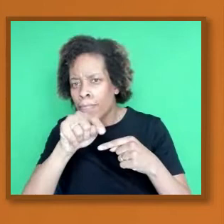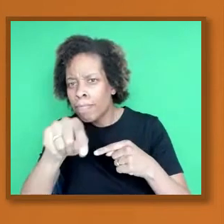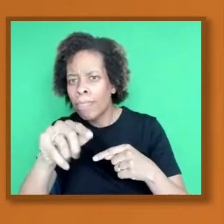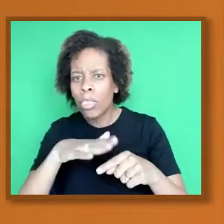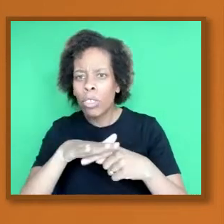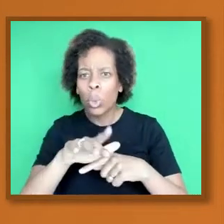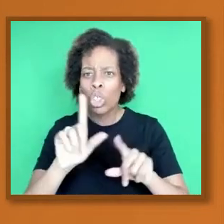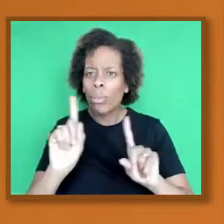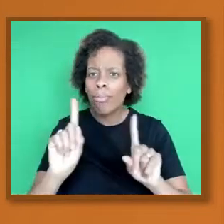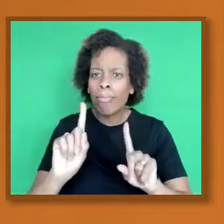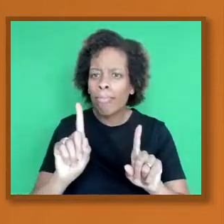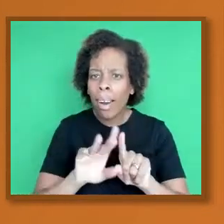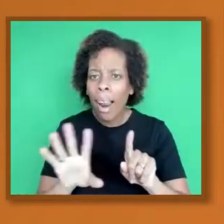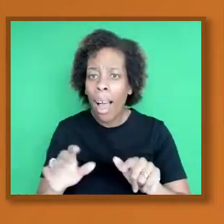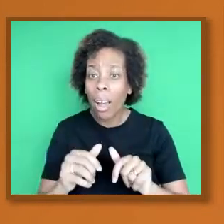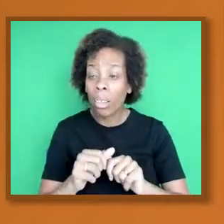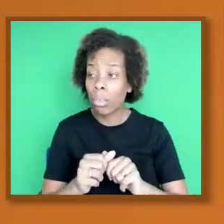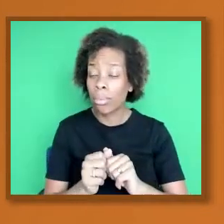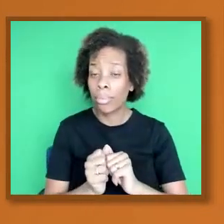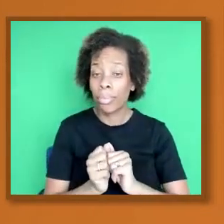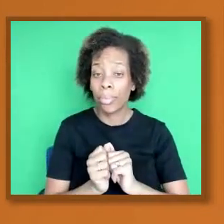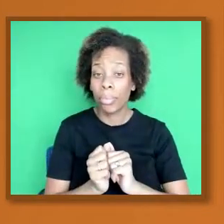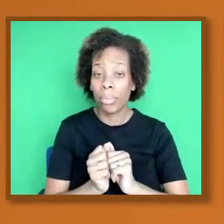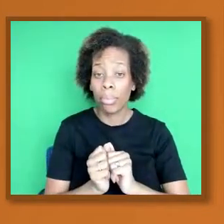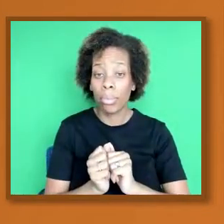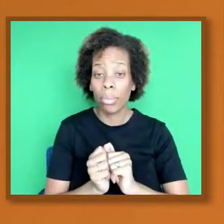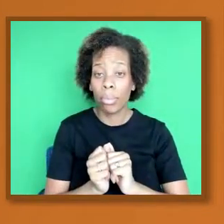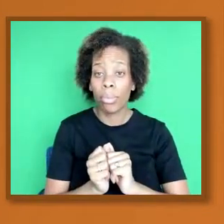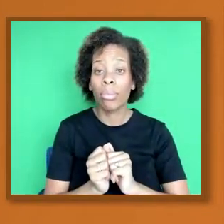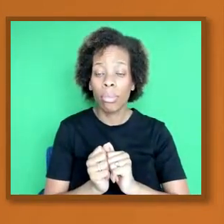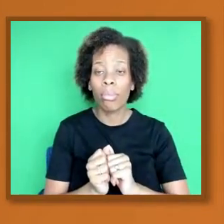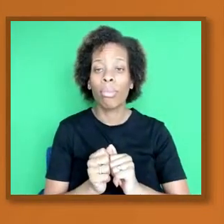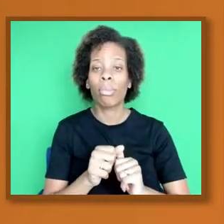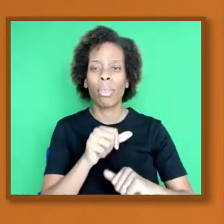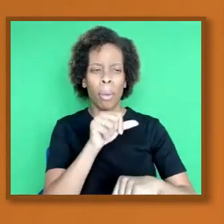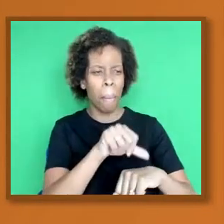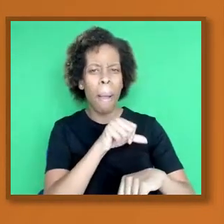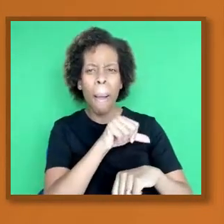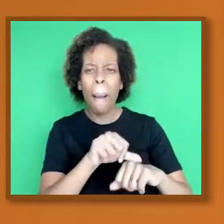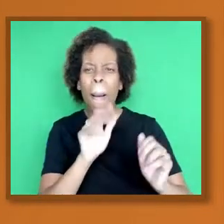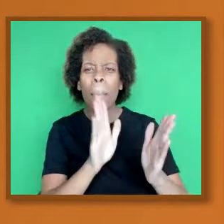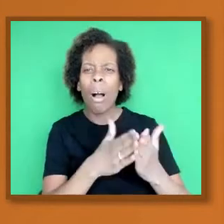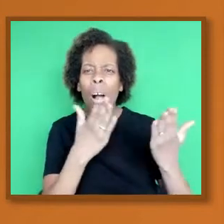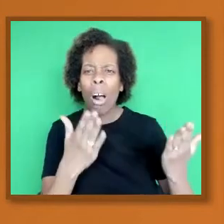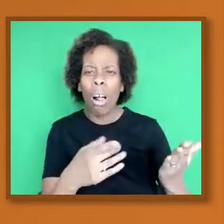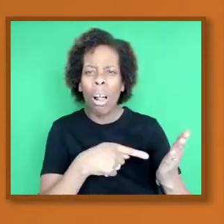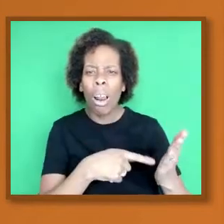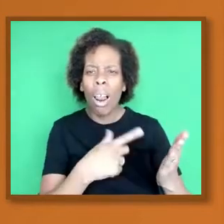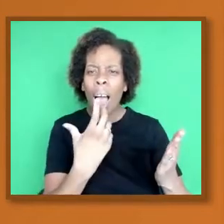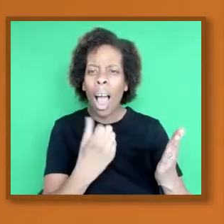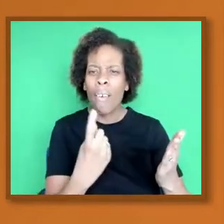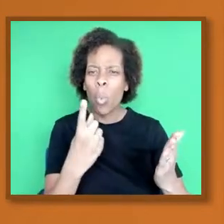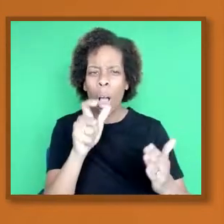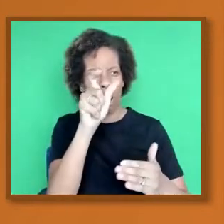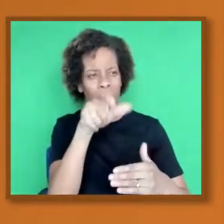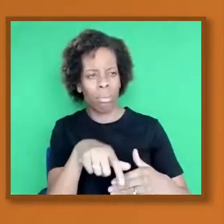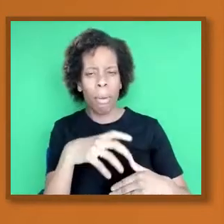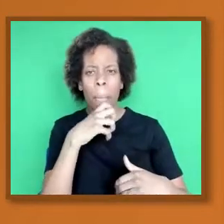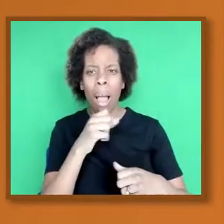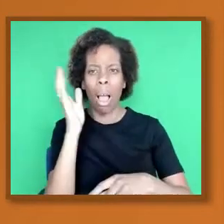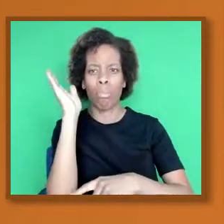Again, the Old Testament prophet Jeremiah speaks these words. Since my people are crushed,